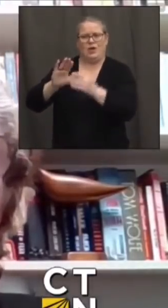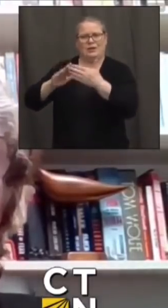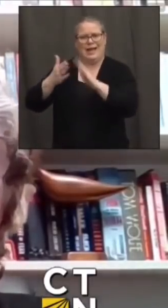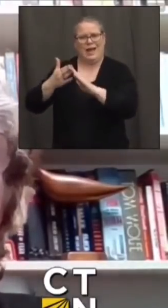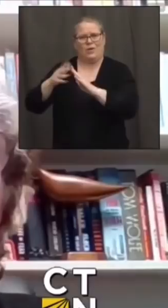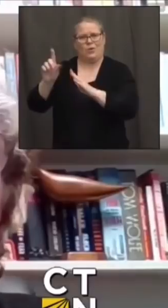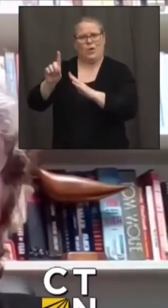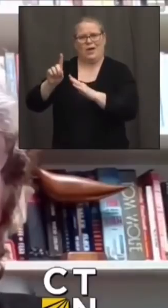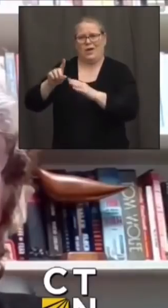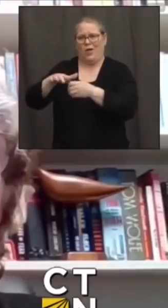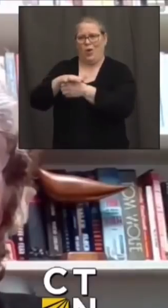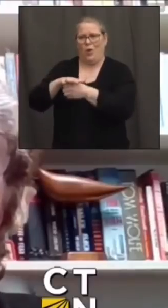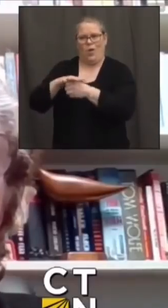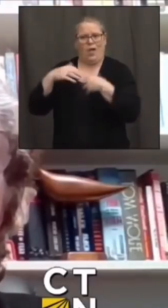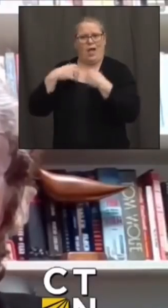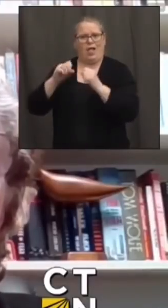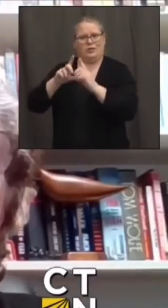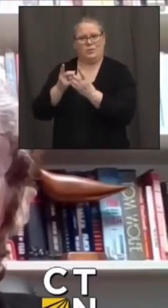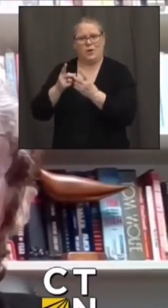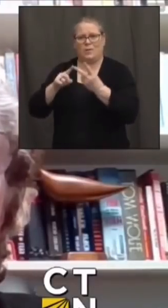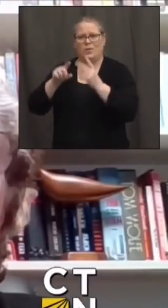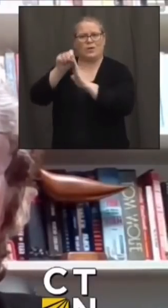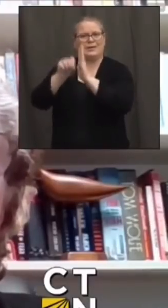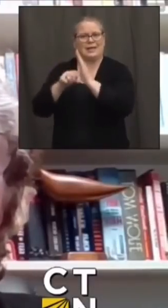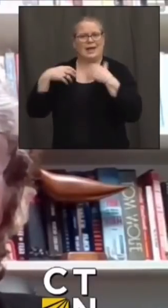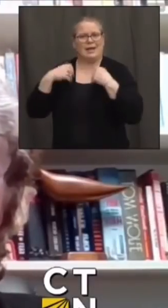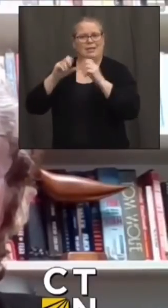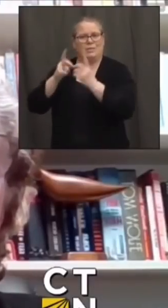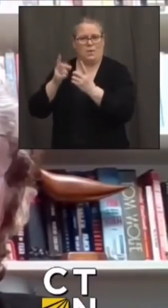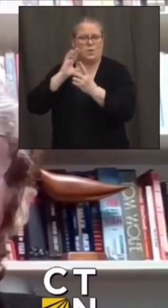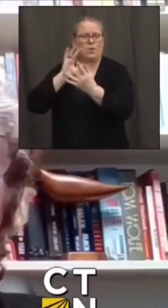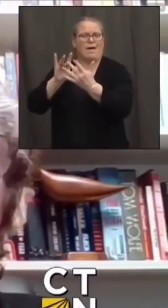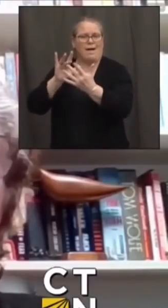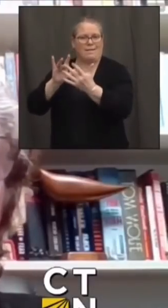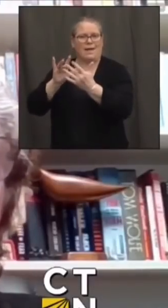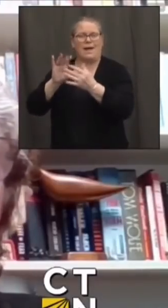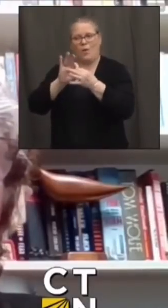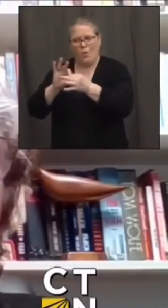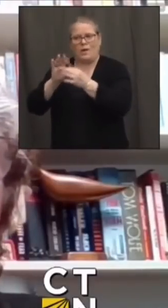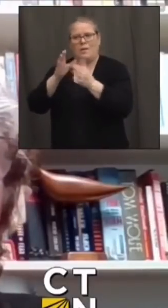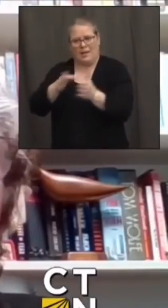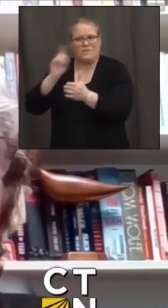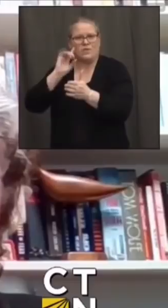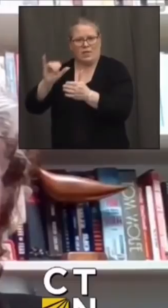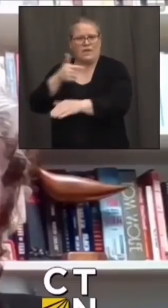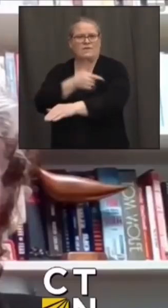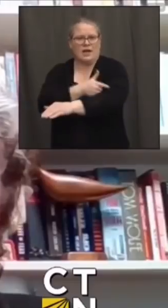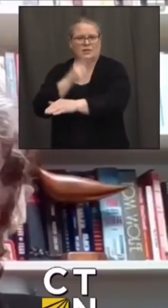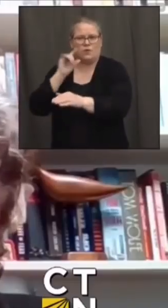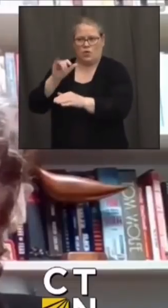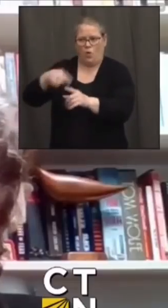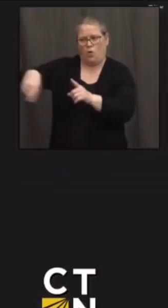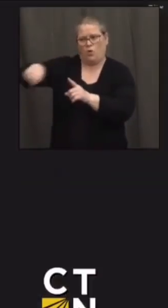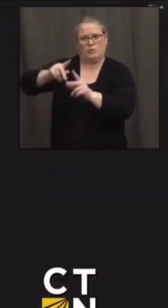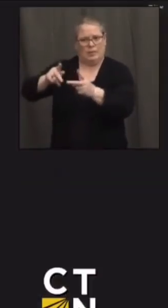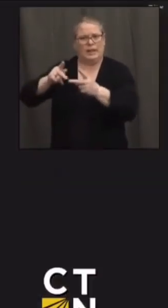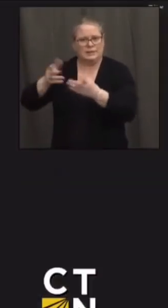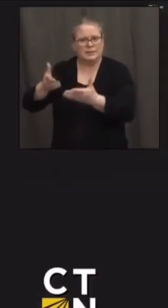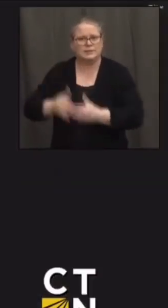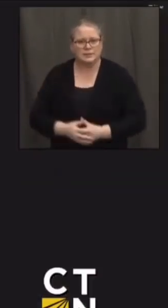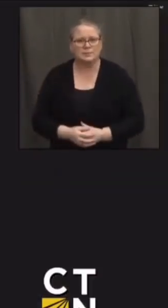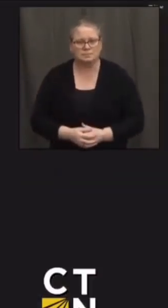or the state public health department will be coordinating that uh vaccination in those congregate settings thank you